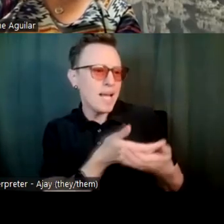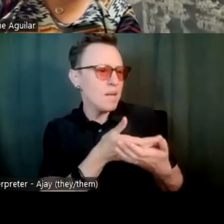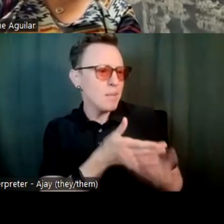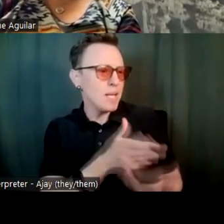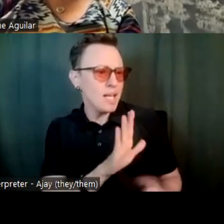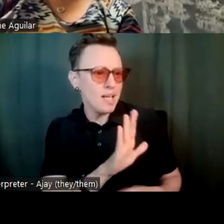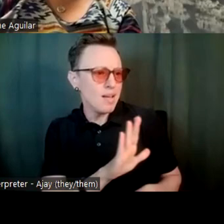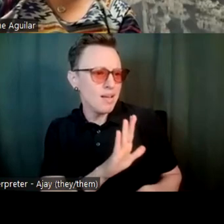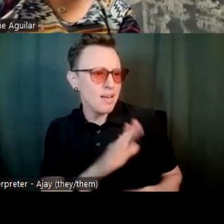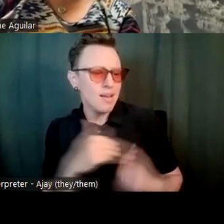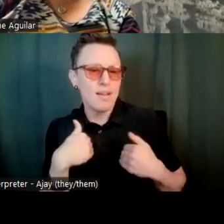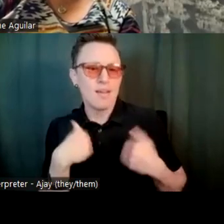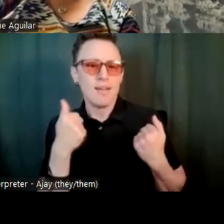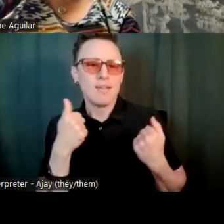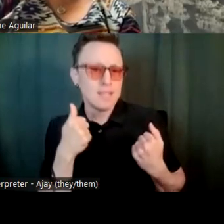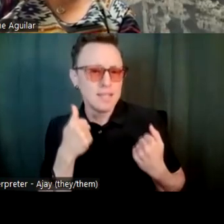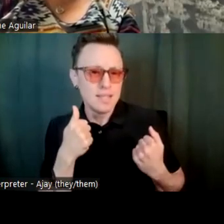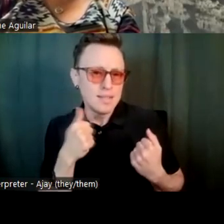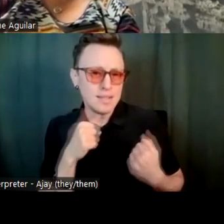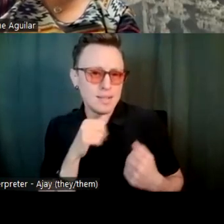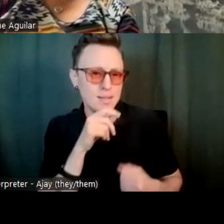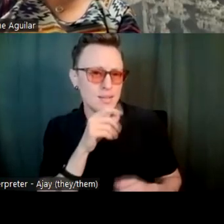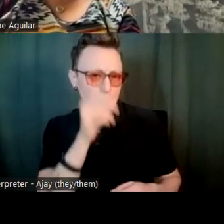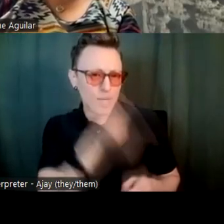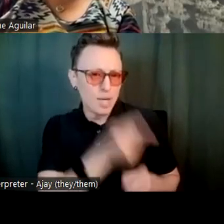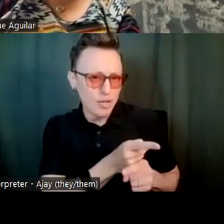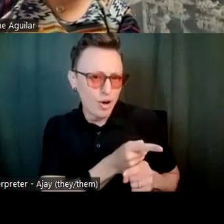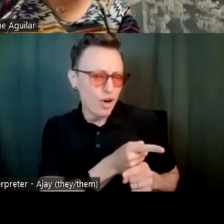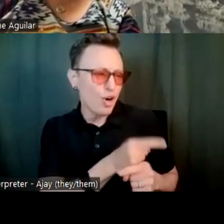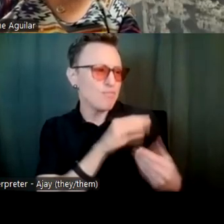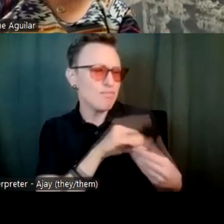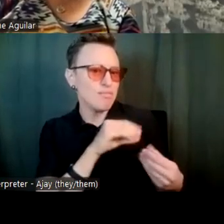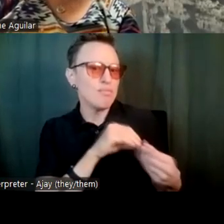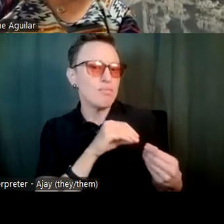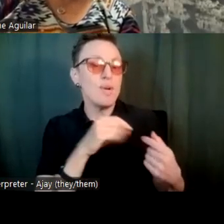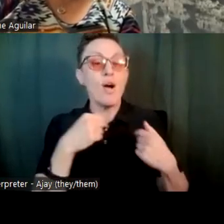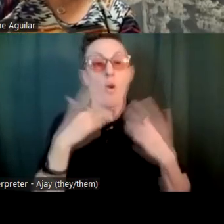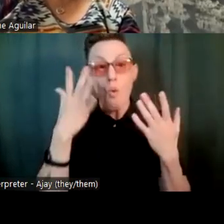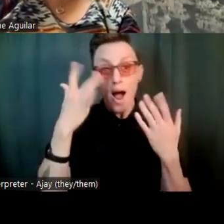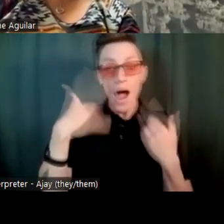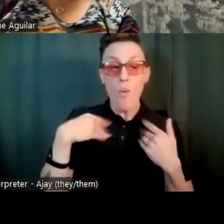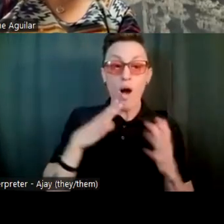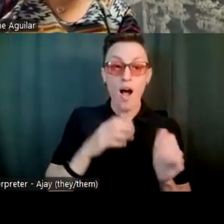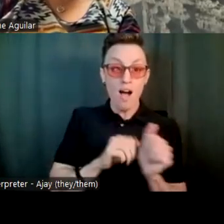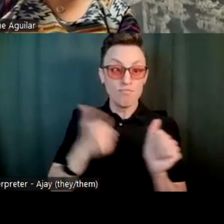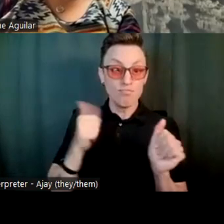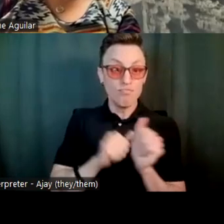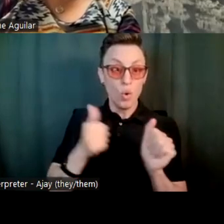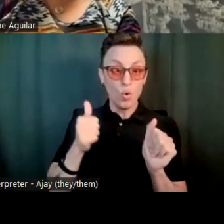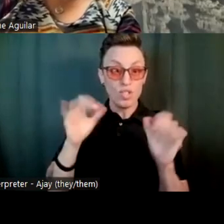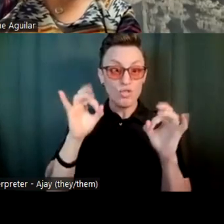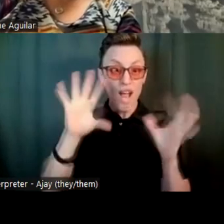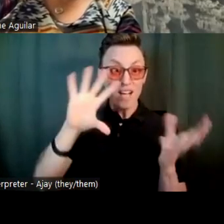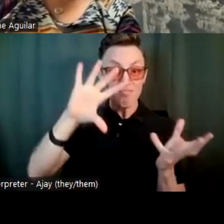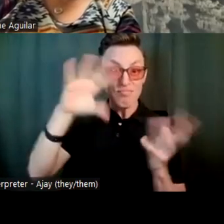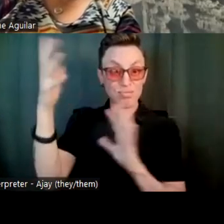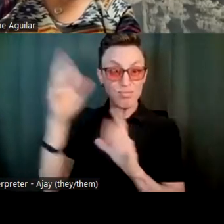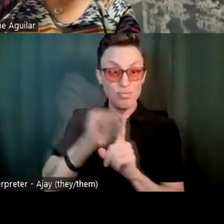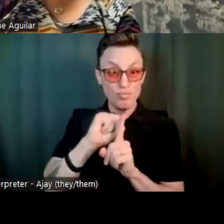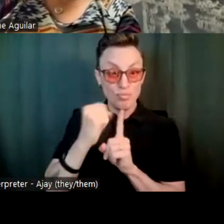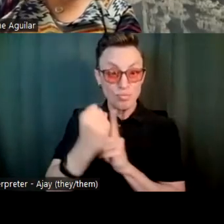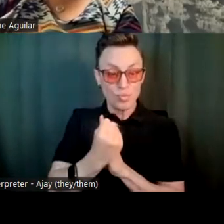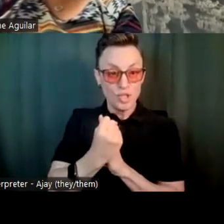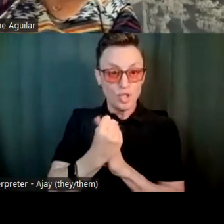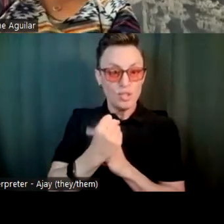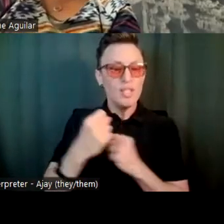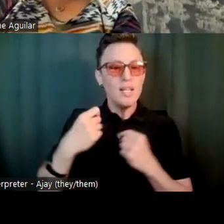I try to avert crisis is what I do. So, you know, it's not that I'm trying to like